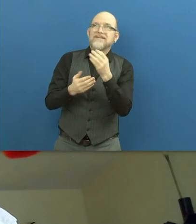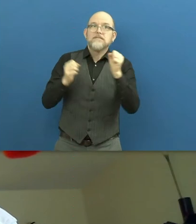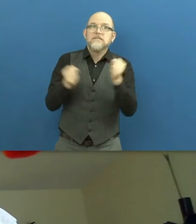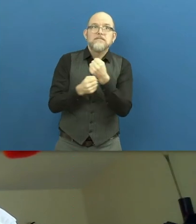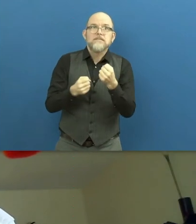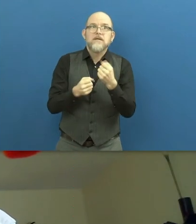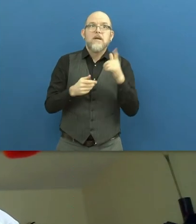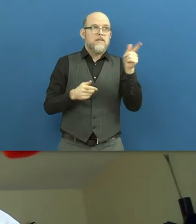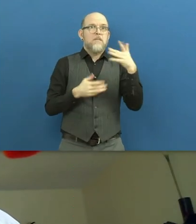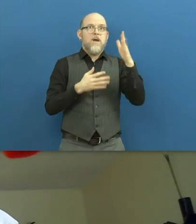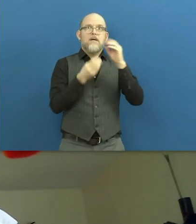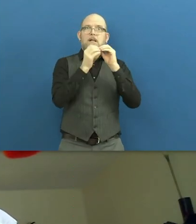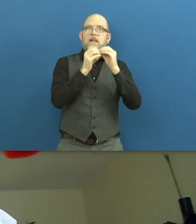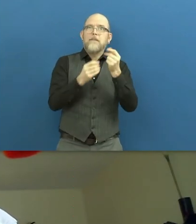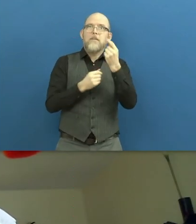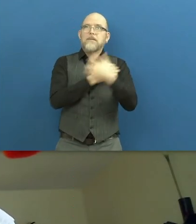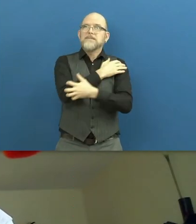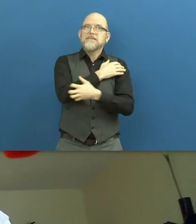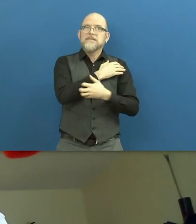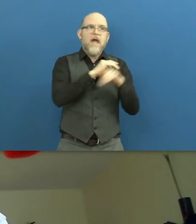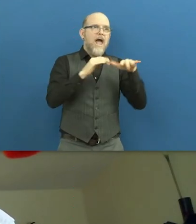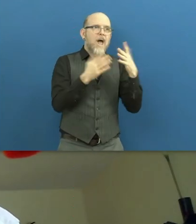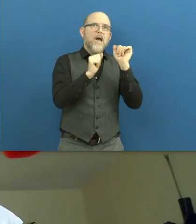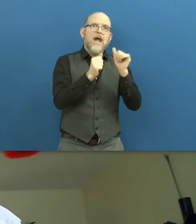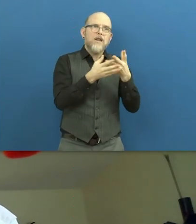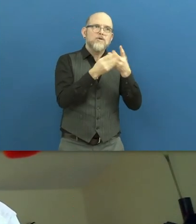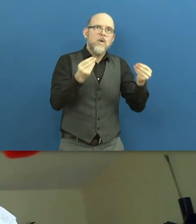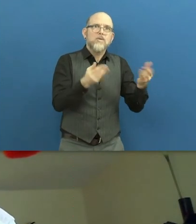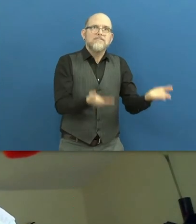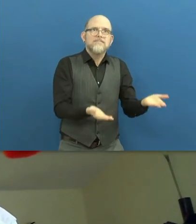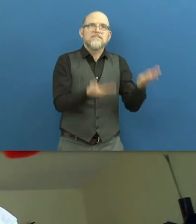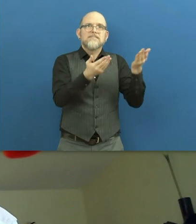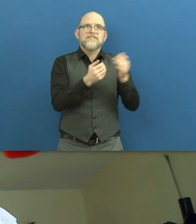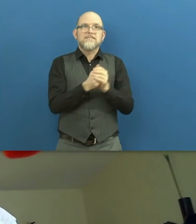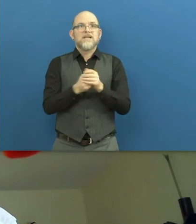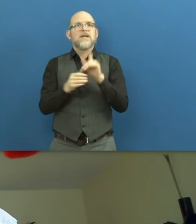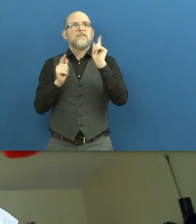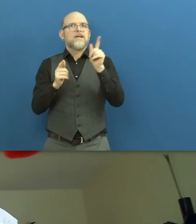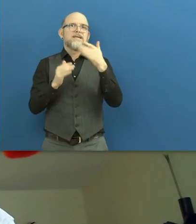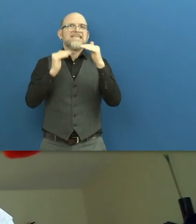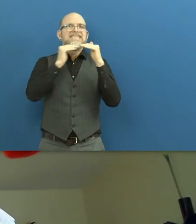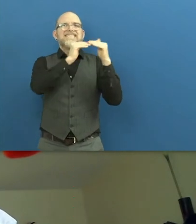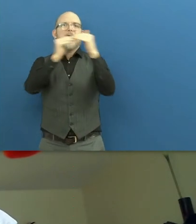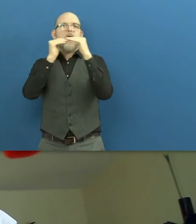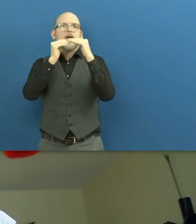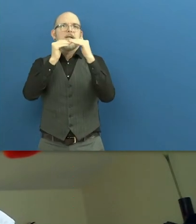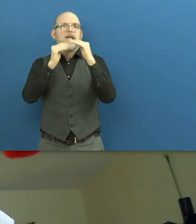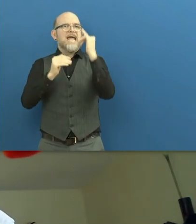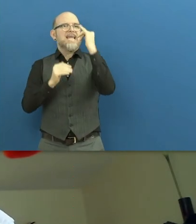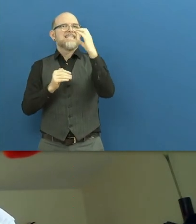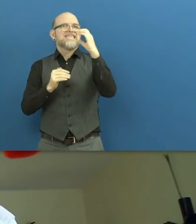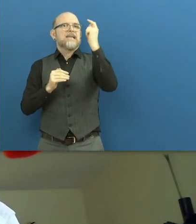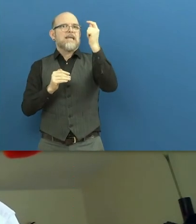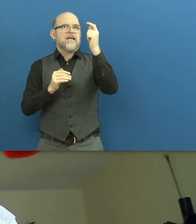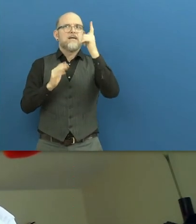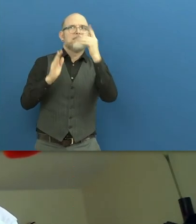as a way of getting themselves out of poverty. Universal design standards as well as guidance on accessible ICT are